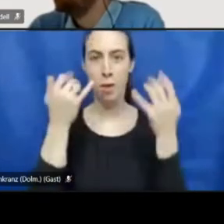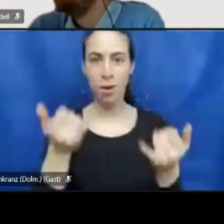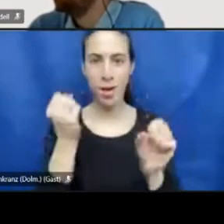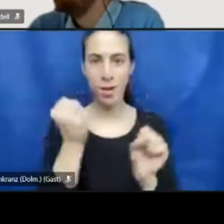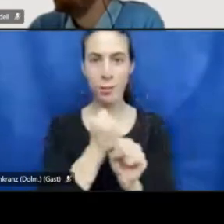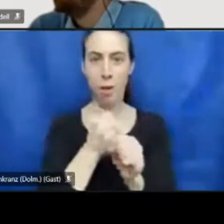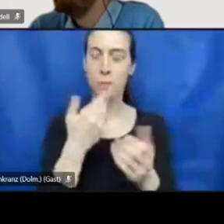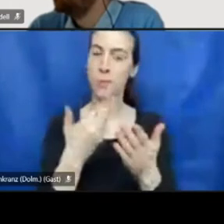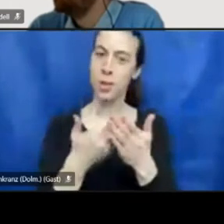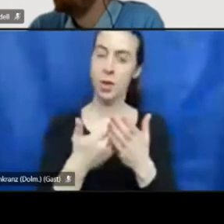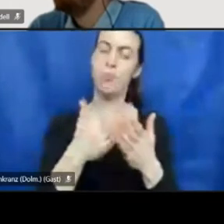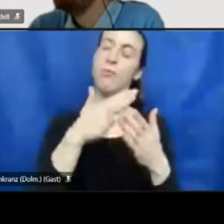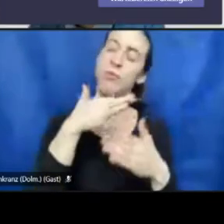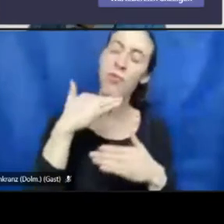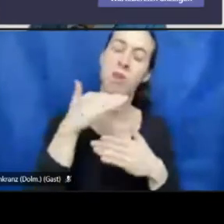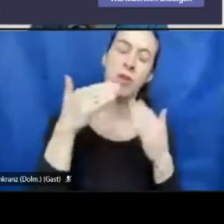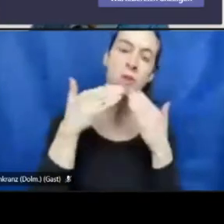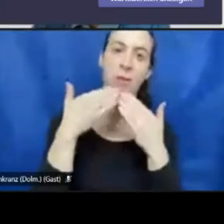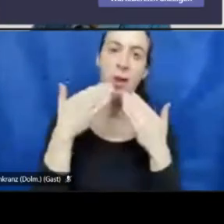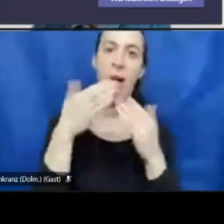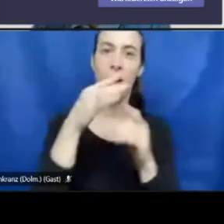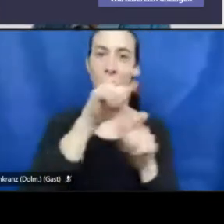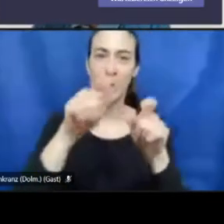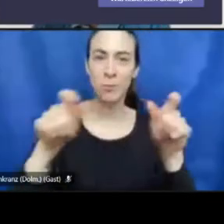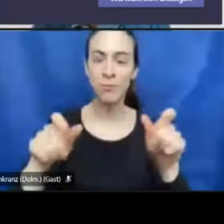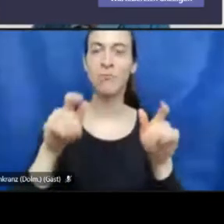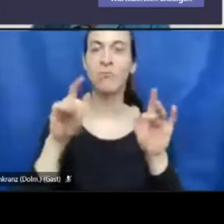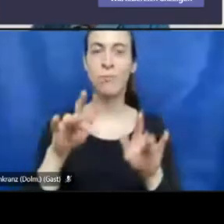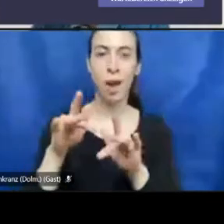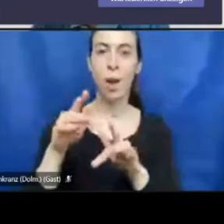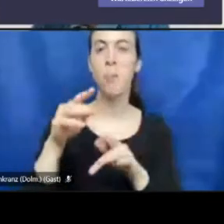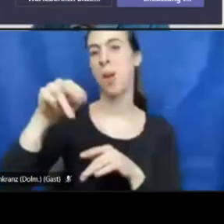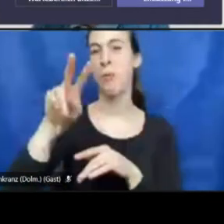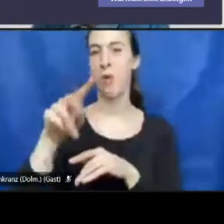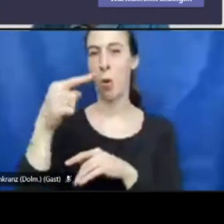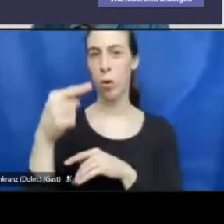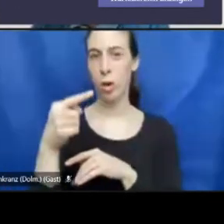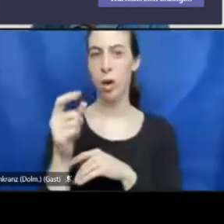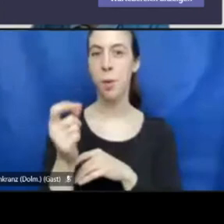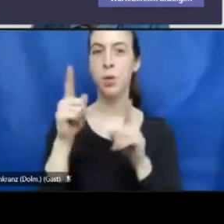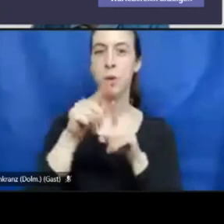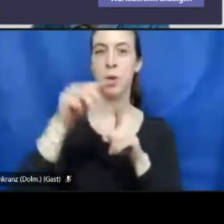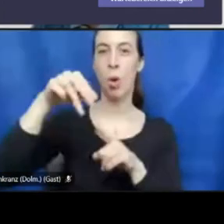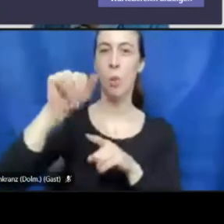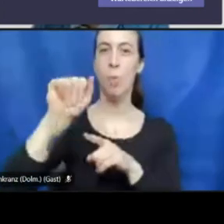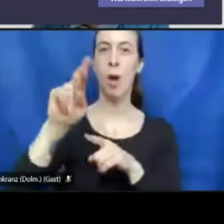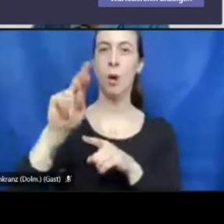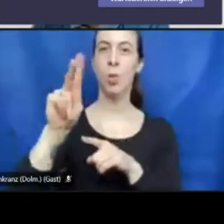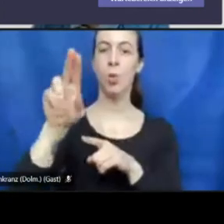really say is a big, big thank you to the MFOKI, especially to also Markus Rafa who has